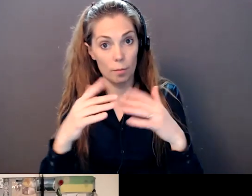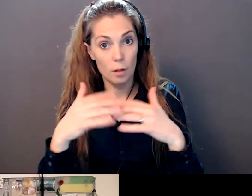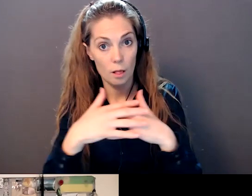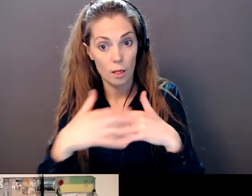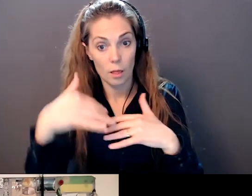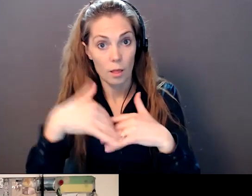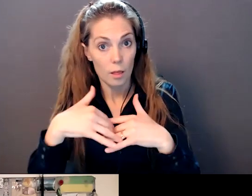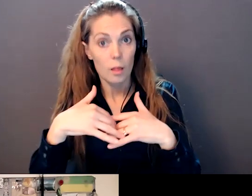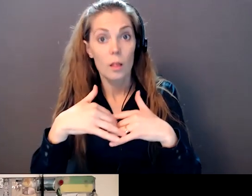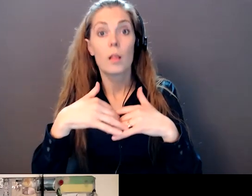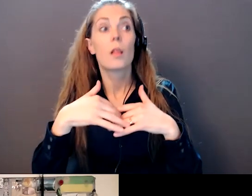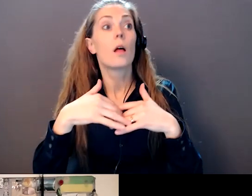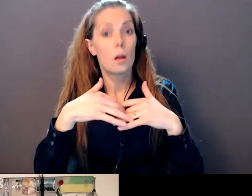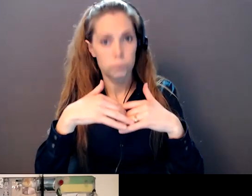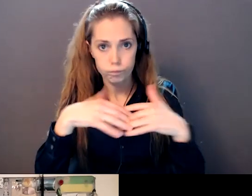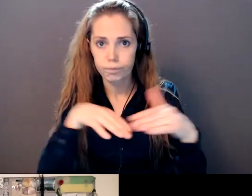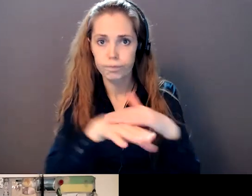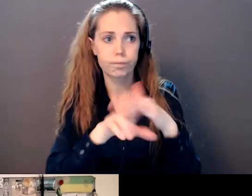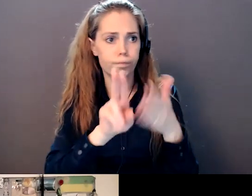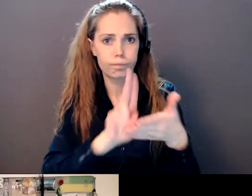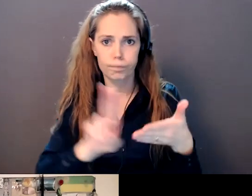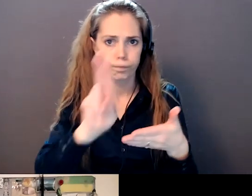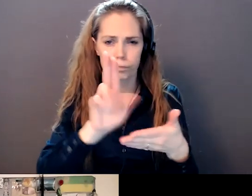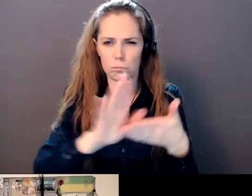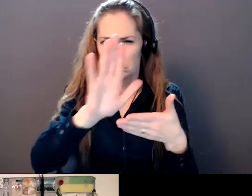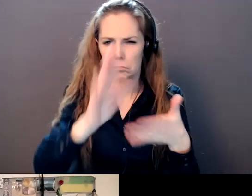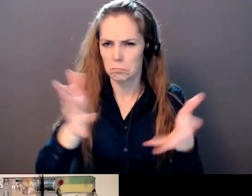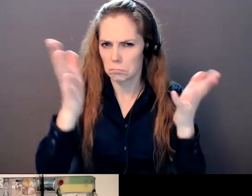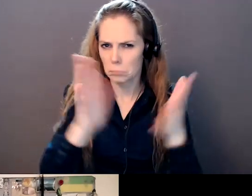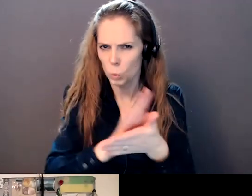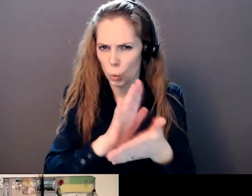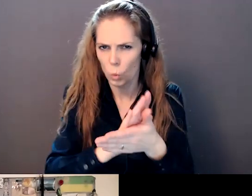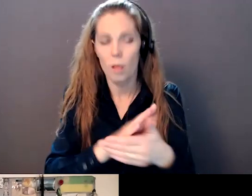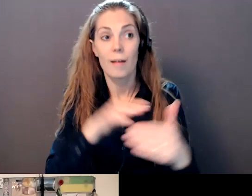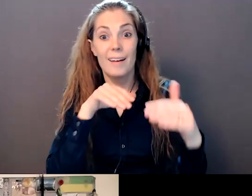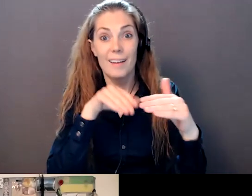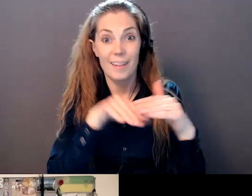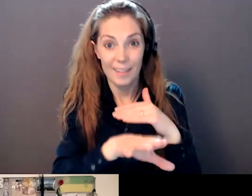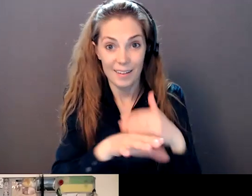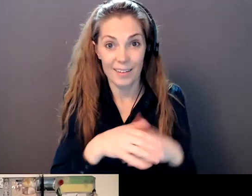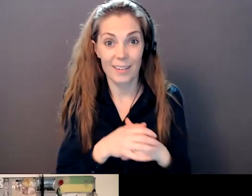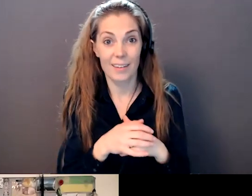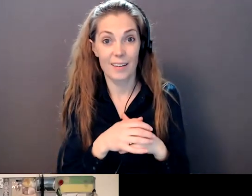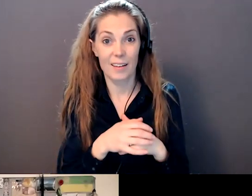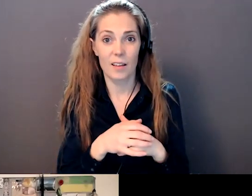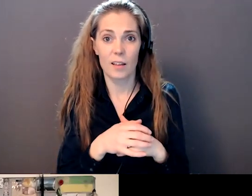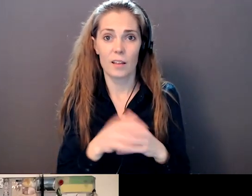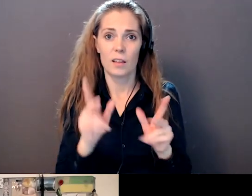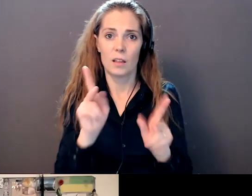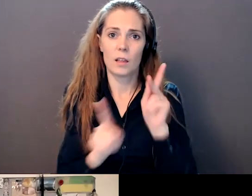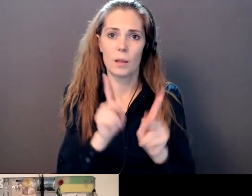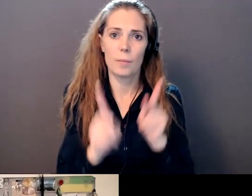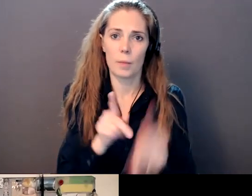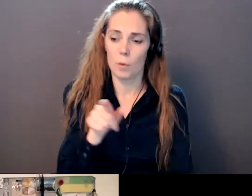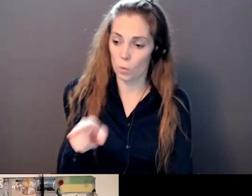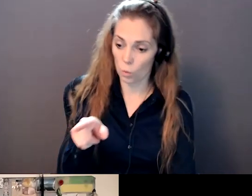or school or higher education, whatever the case may be, they're often considered not to be at par as non-Indigenous people. That